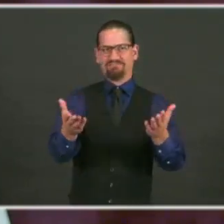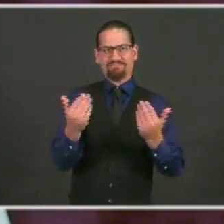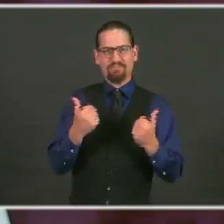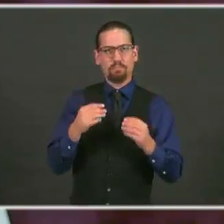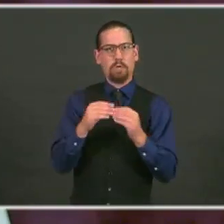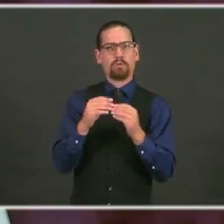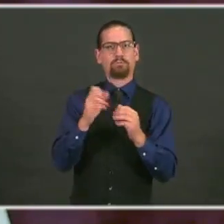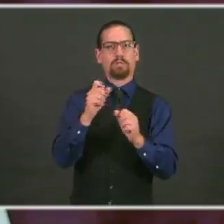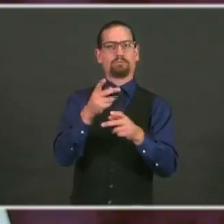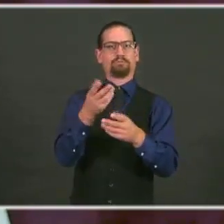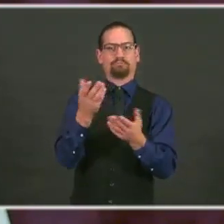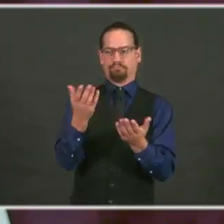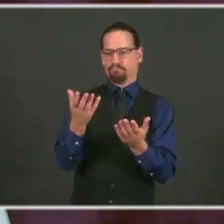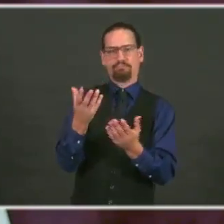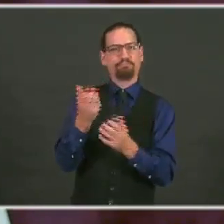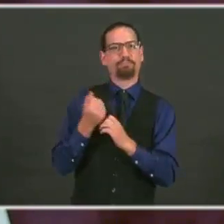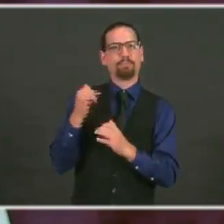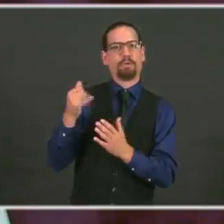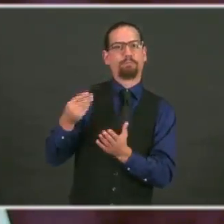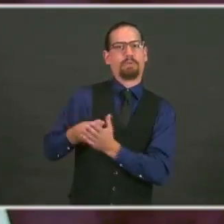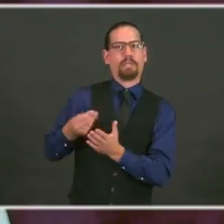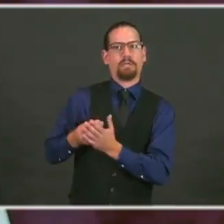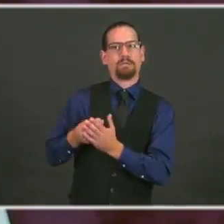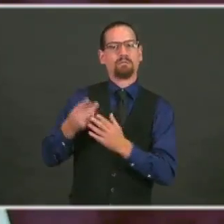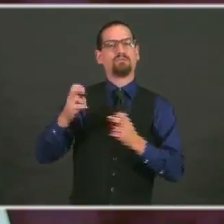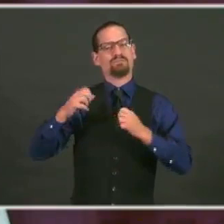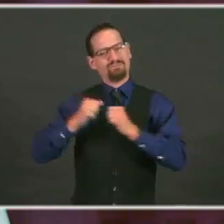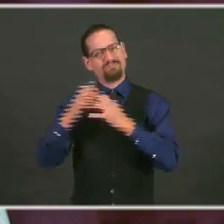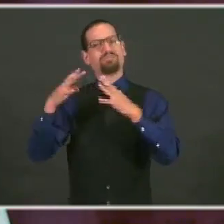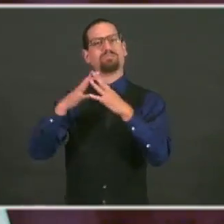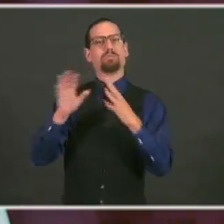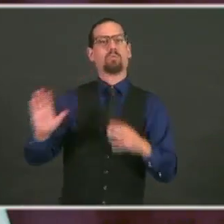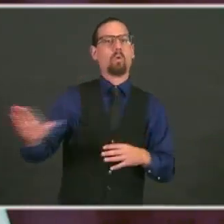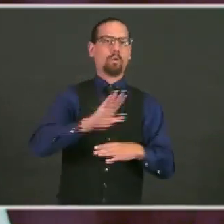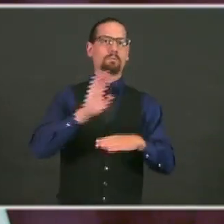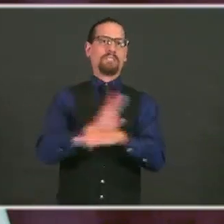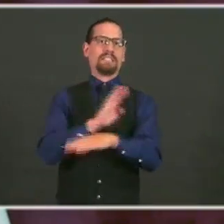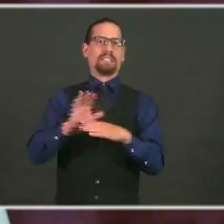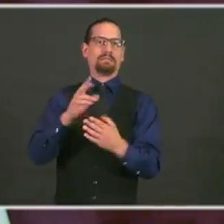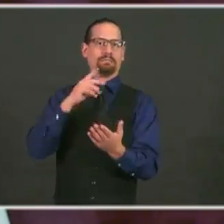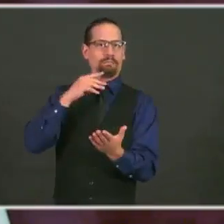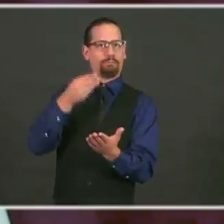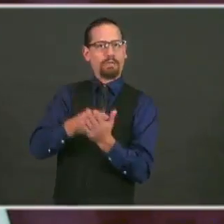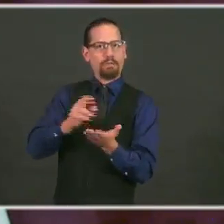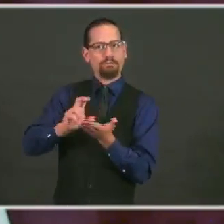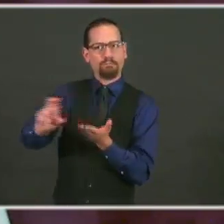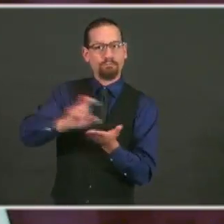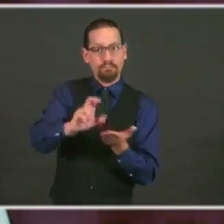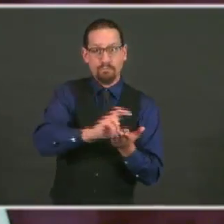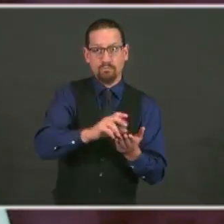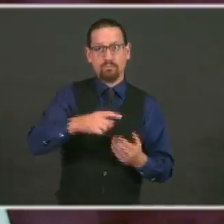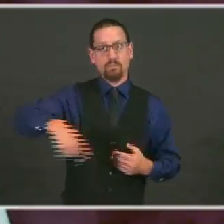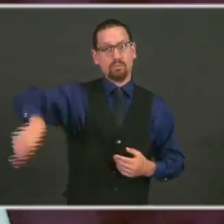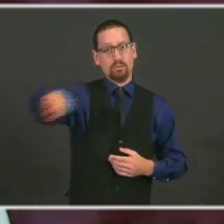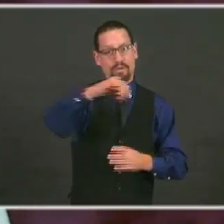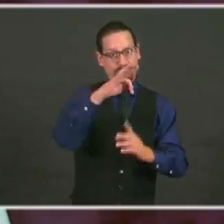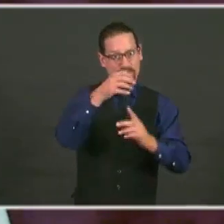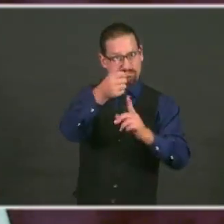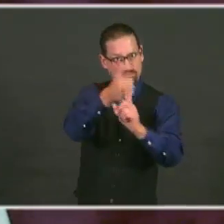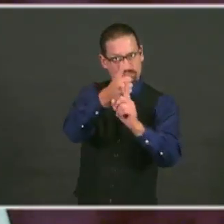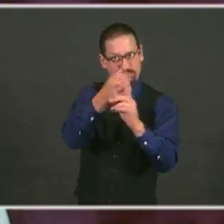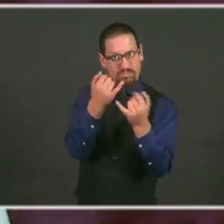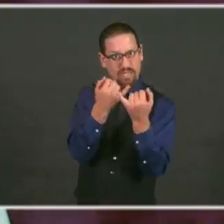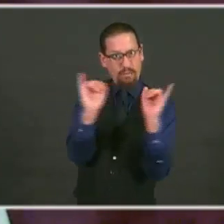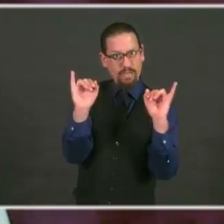Restore RI grants. So again, sole proprietors, we're expanding the program, sole proprietors,